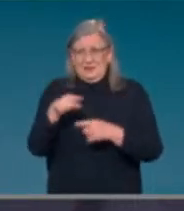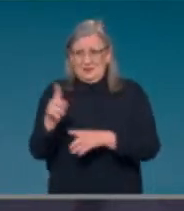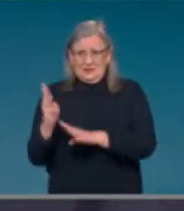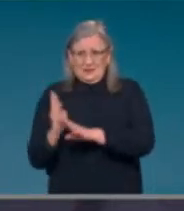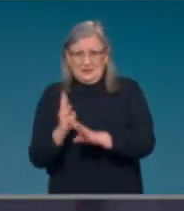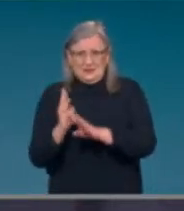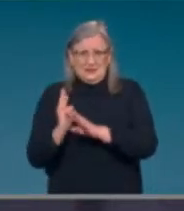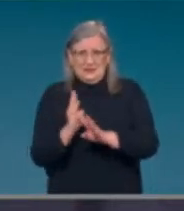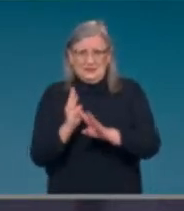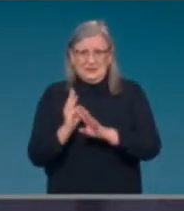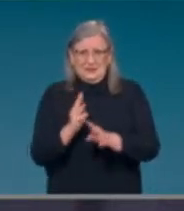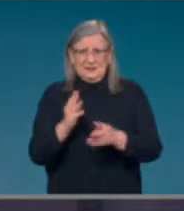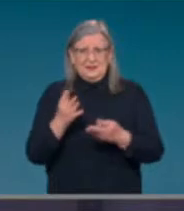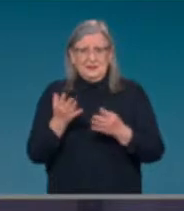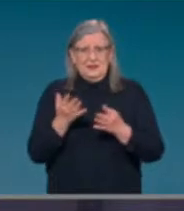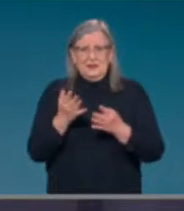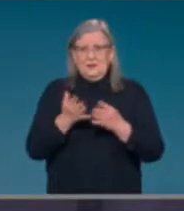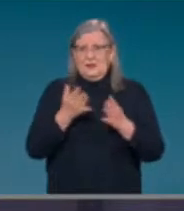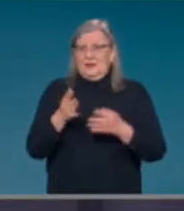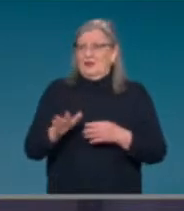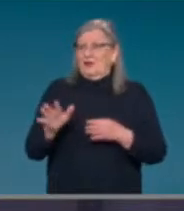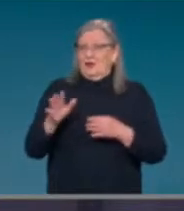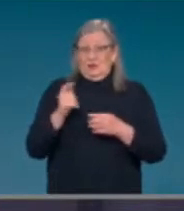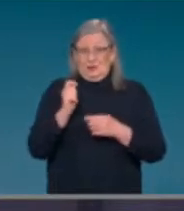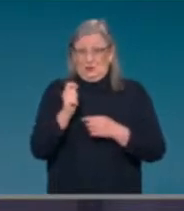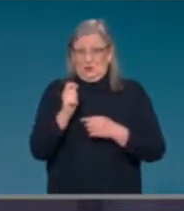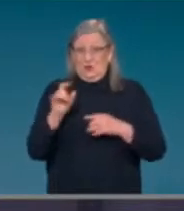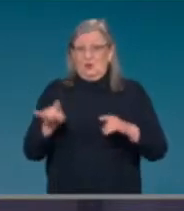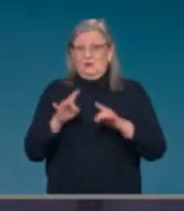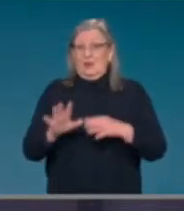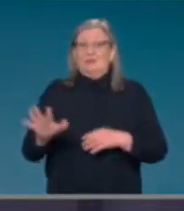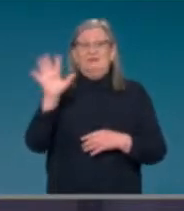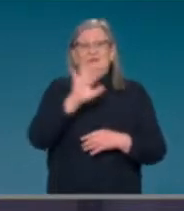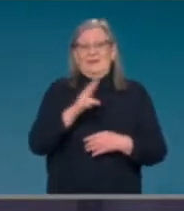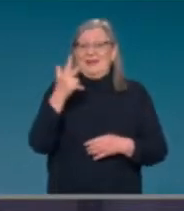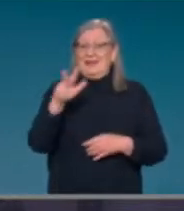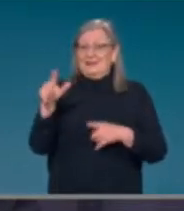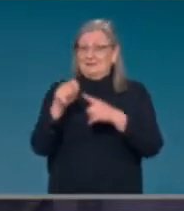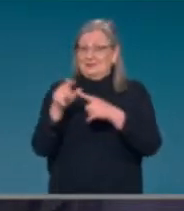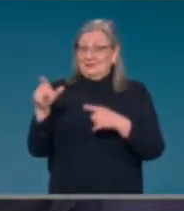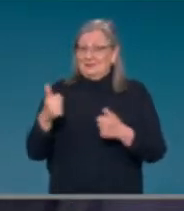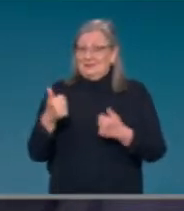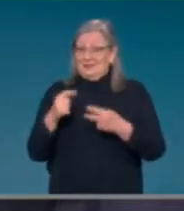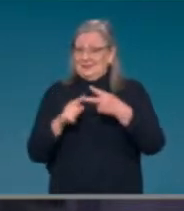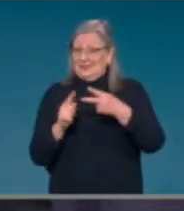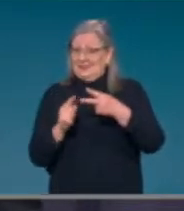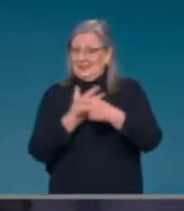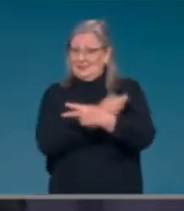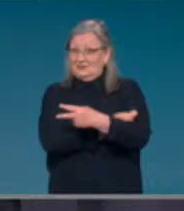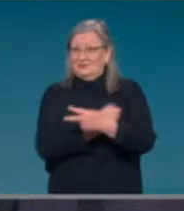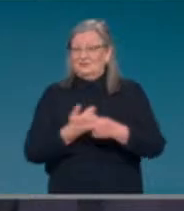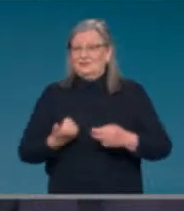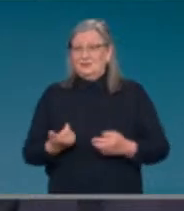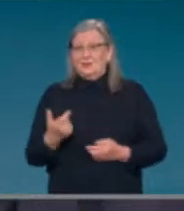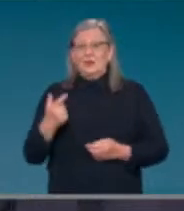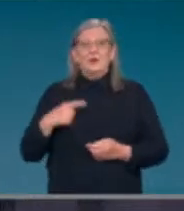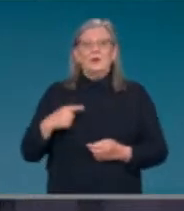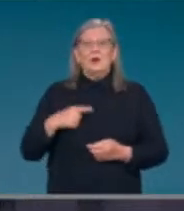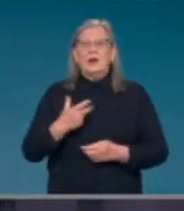for the national average. And then finally, the purpose of all of this is to protect the most vulnerable. So